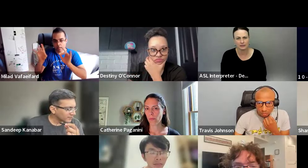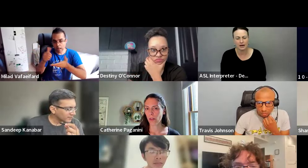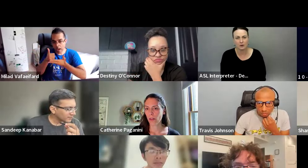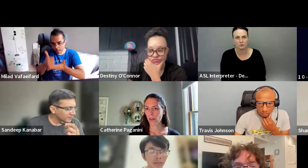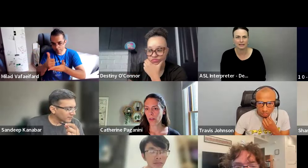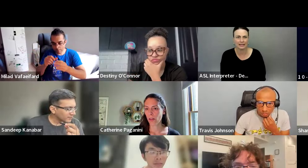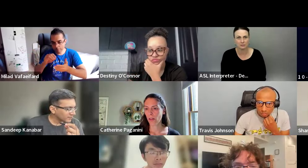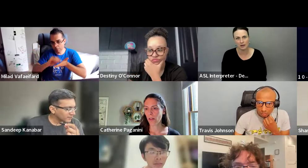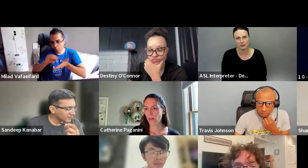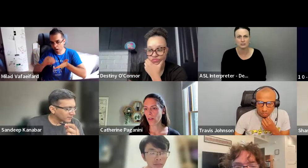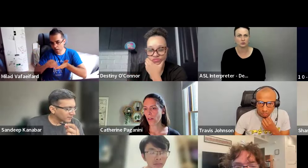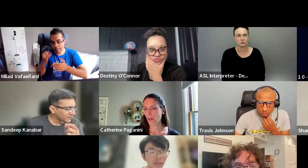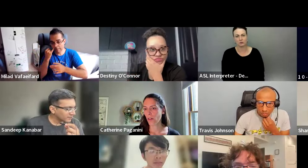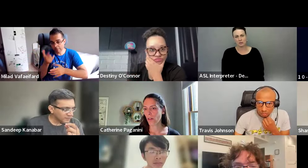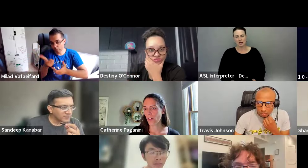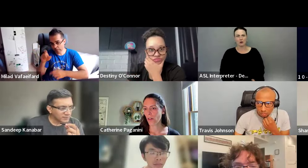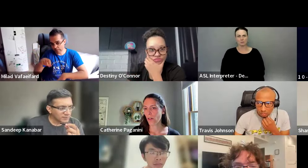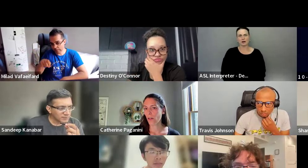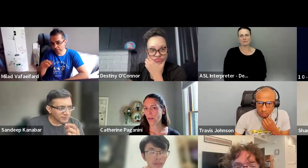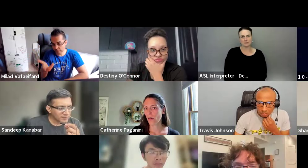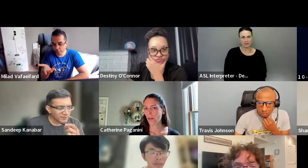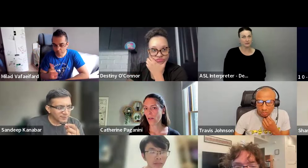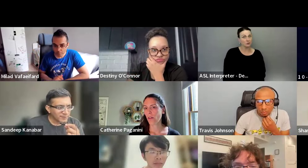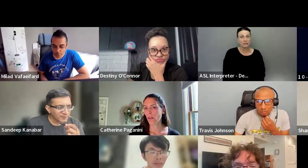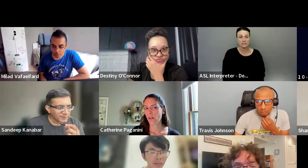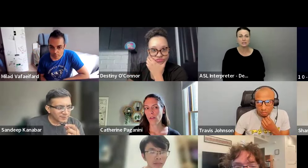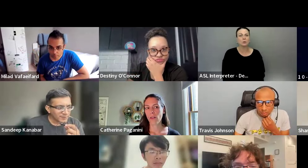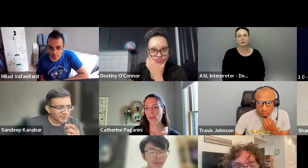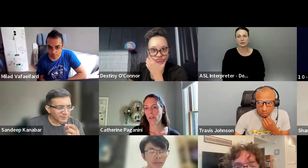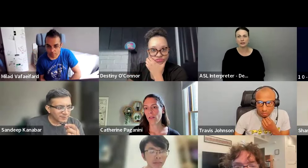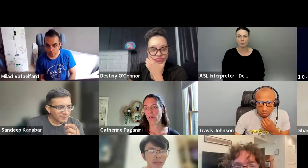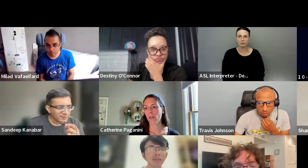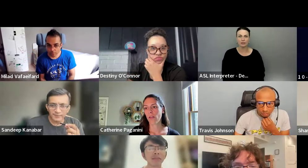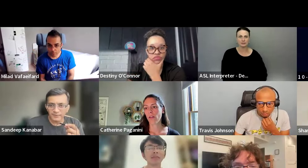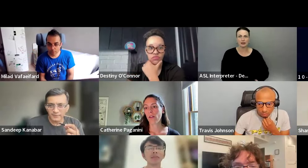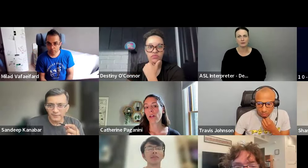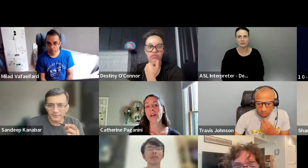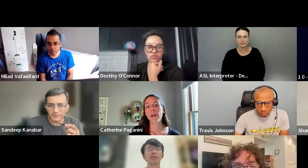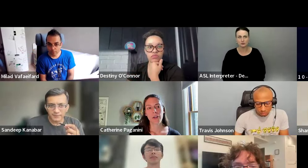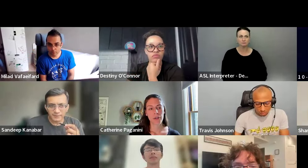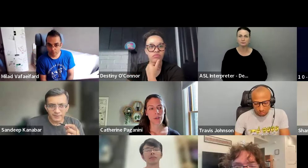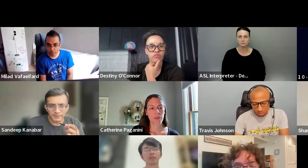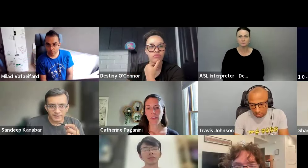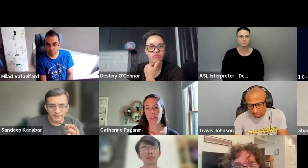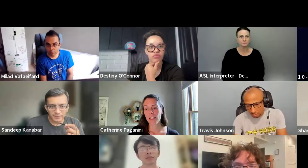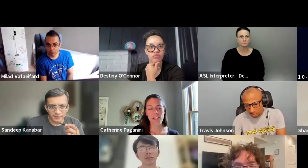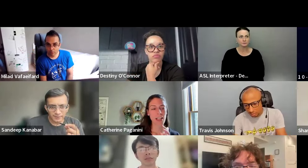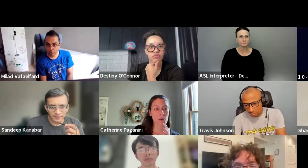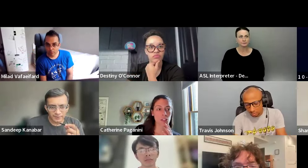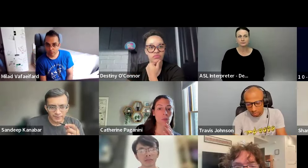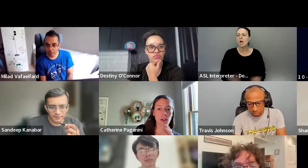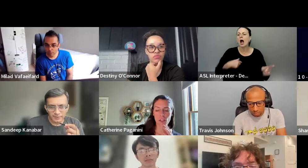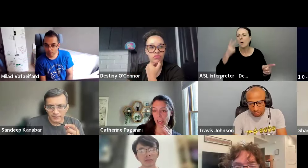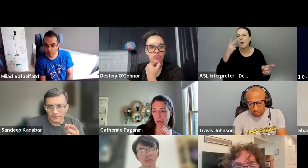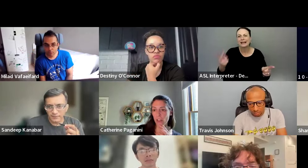that and how like as a model to help draft something, you need it, or you can get help from us and Catherine, et cetera. Oh, I